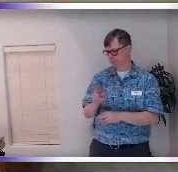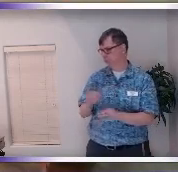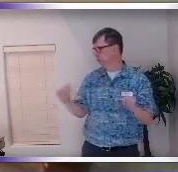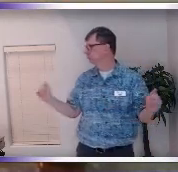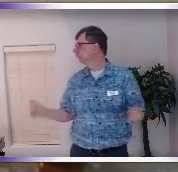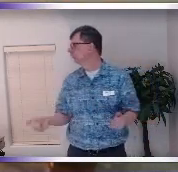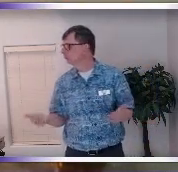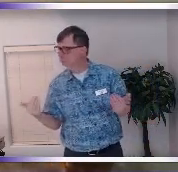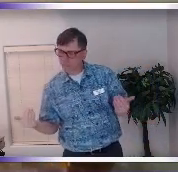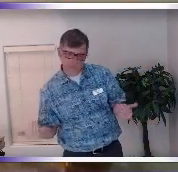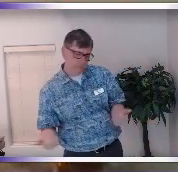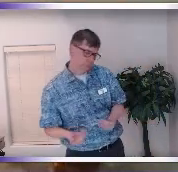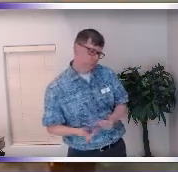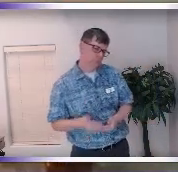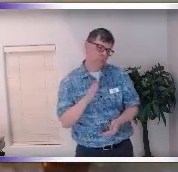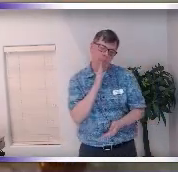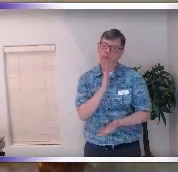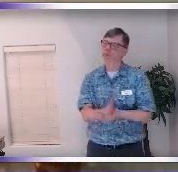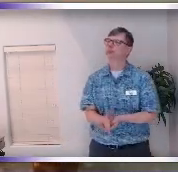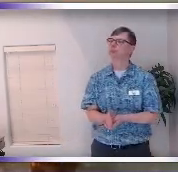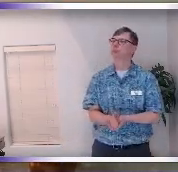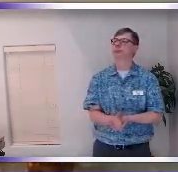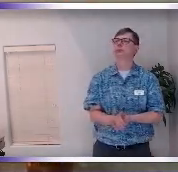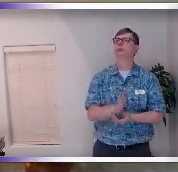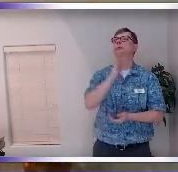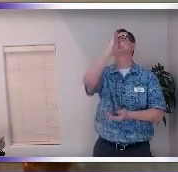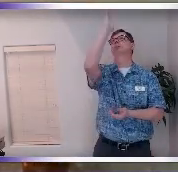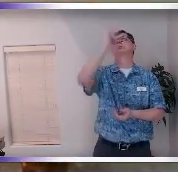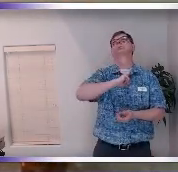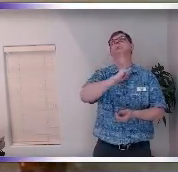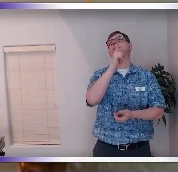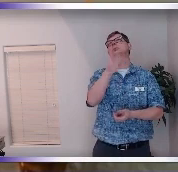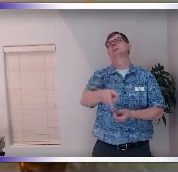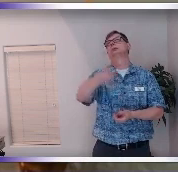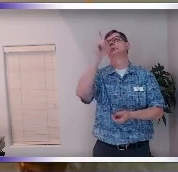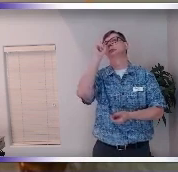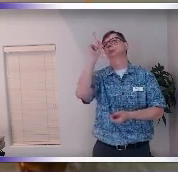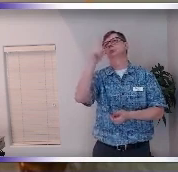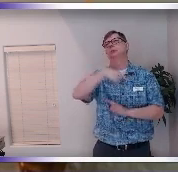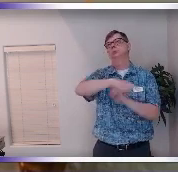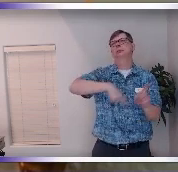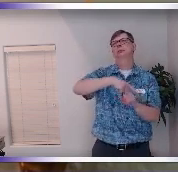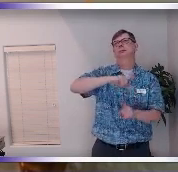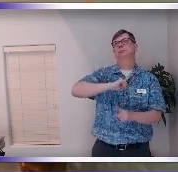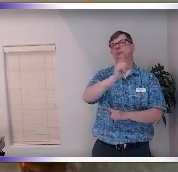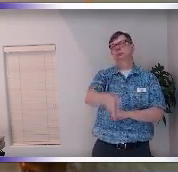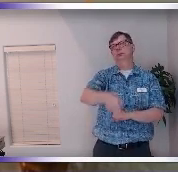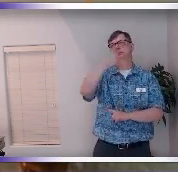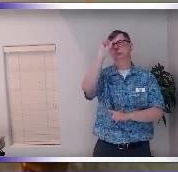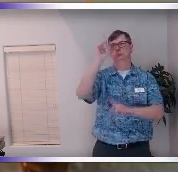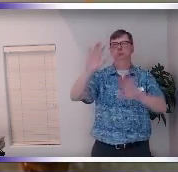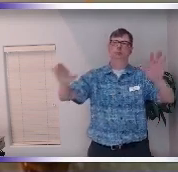and we want to be here to remind you of your truth and so God is one the universe is one and we are